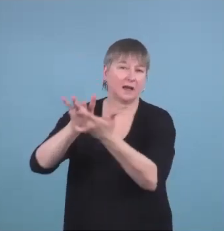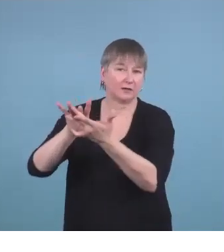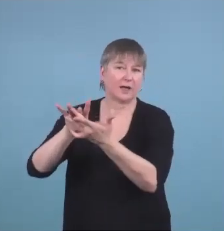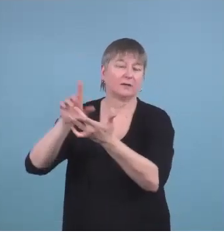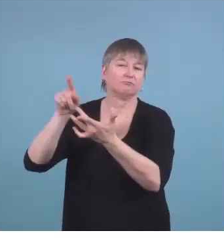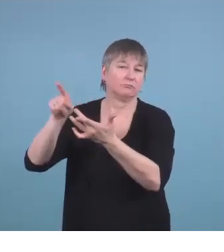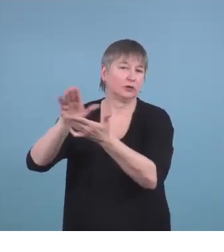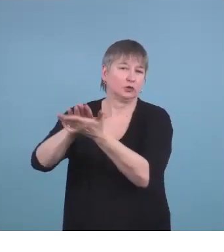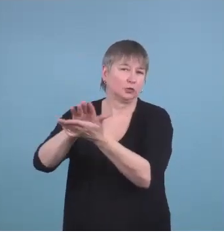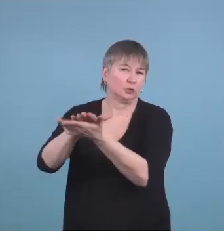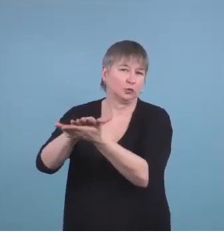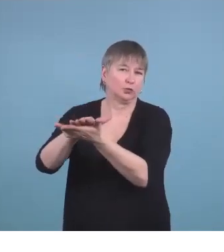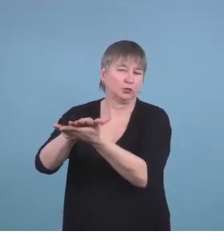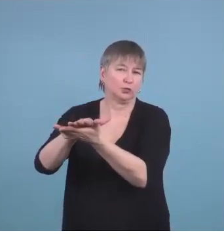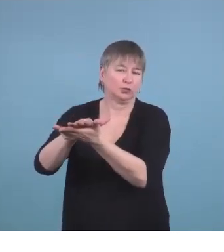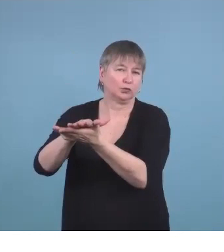with the